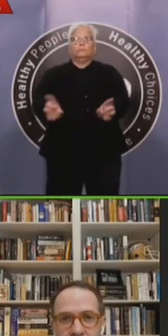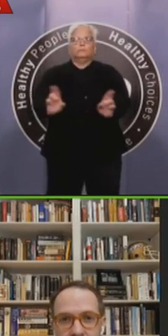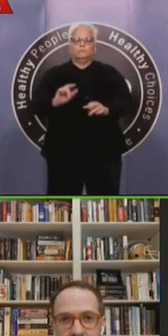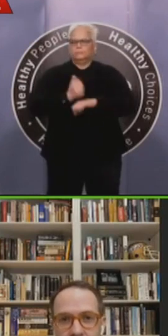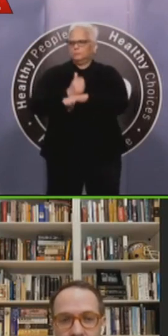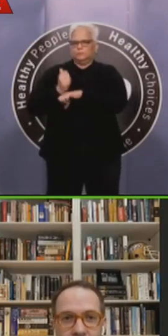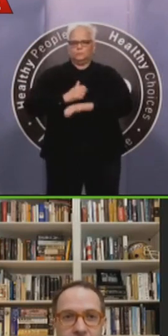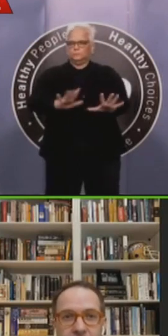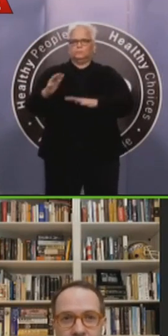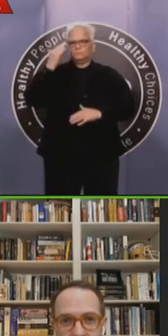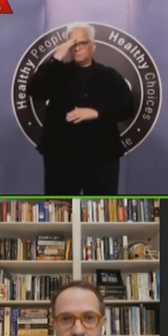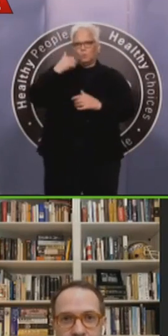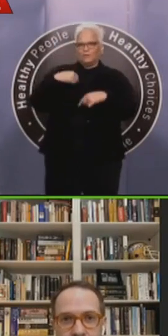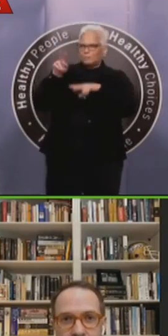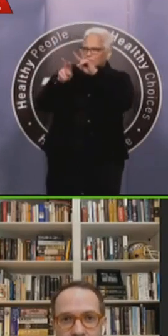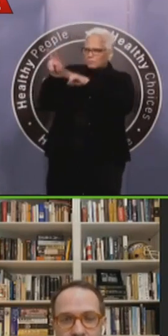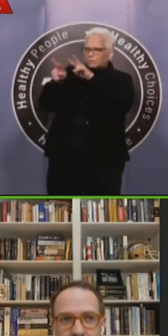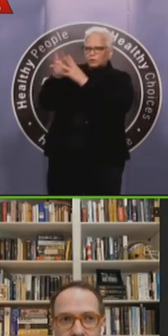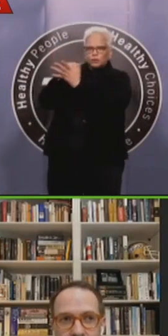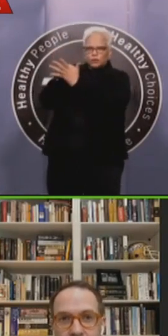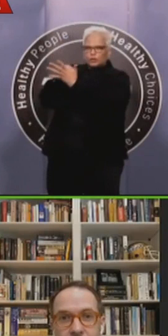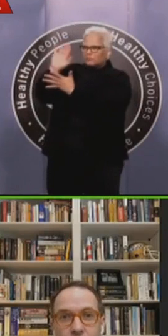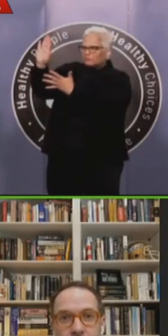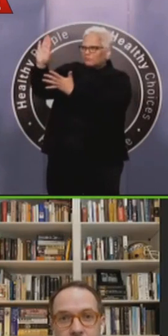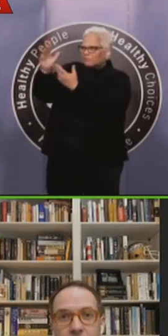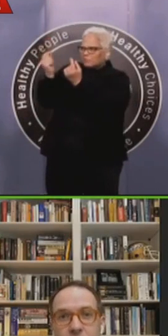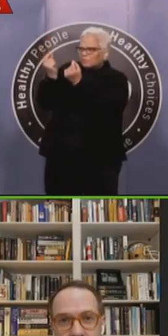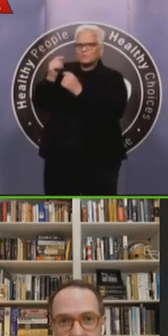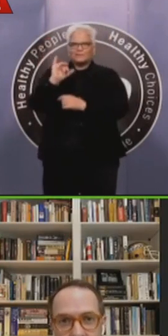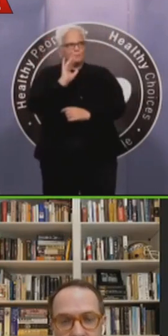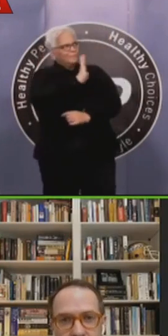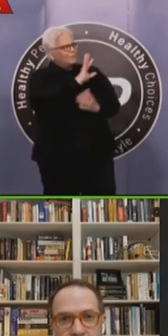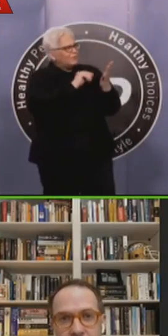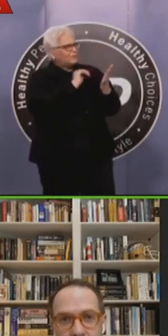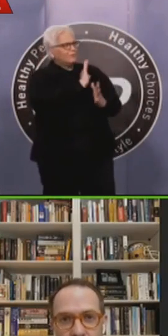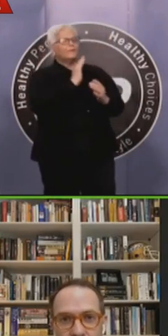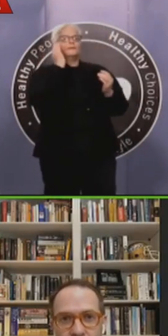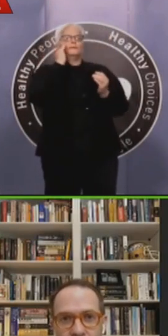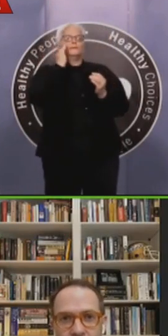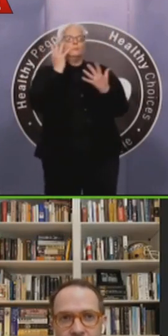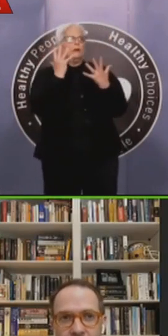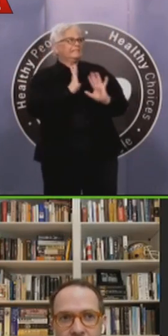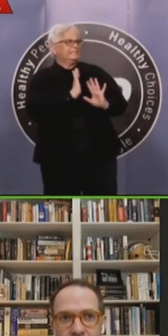cycle of this virus in our community than they had the ability to do. Uh, think that's why you don't see, uh,